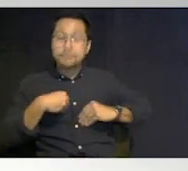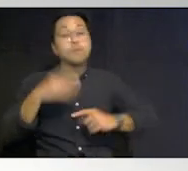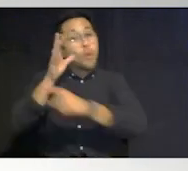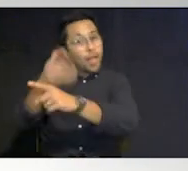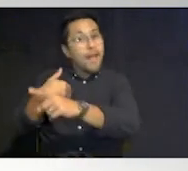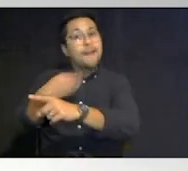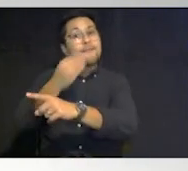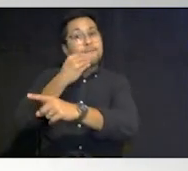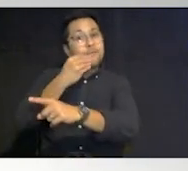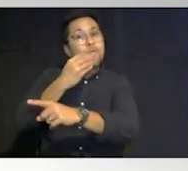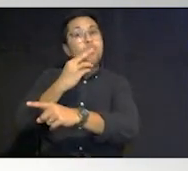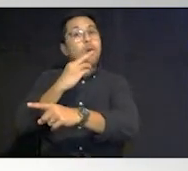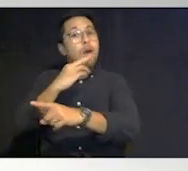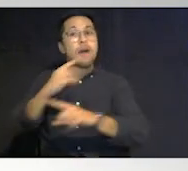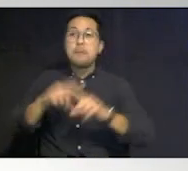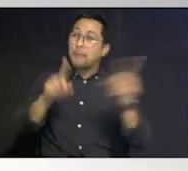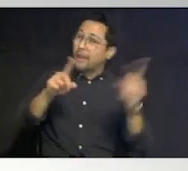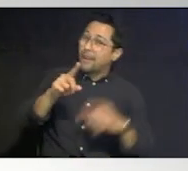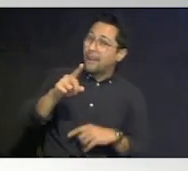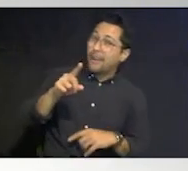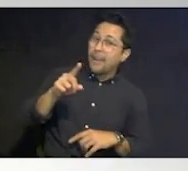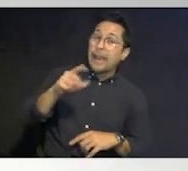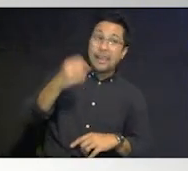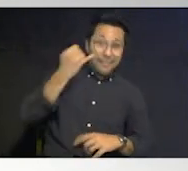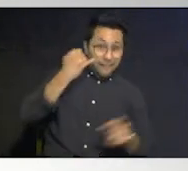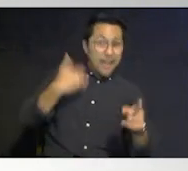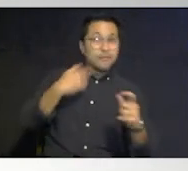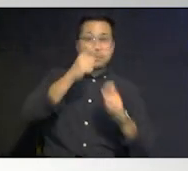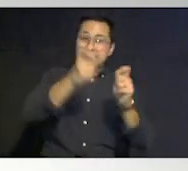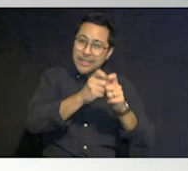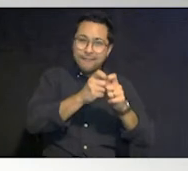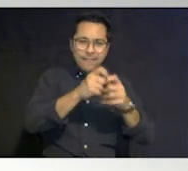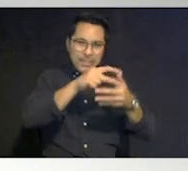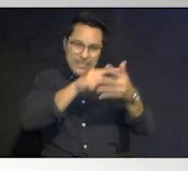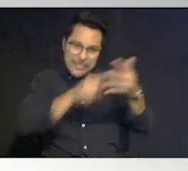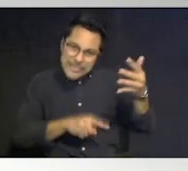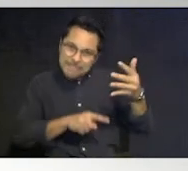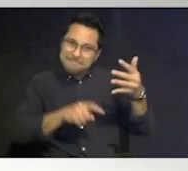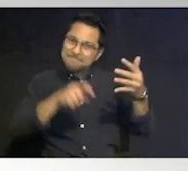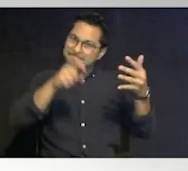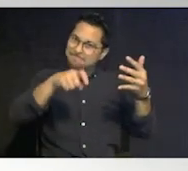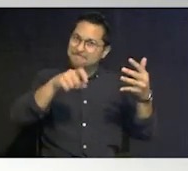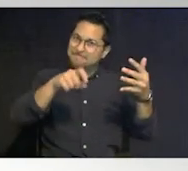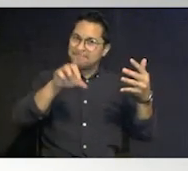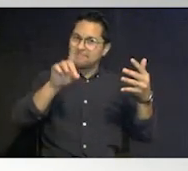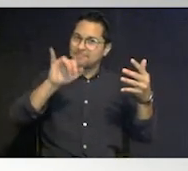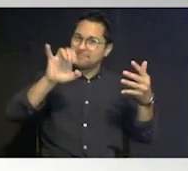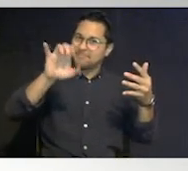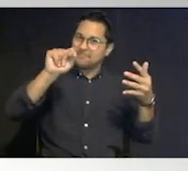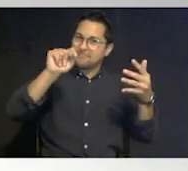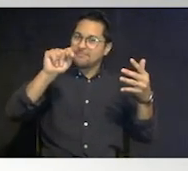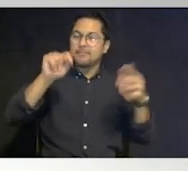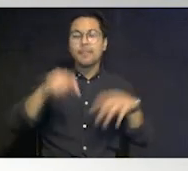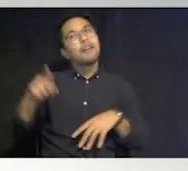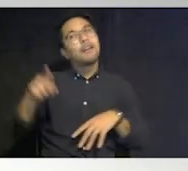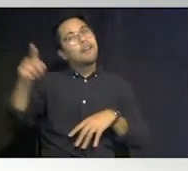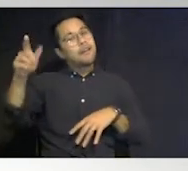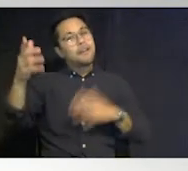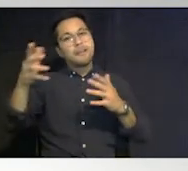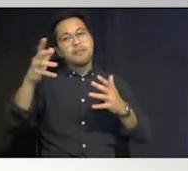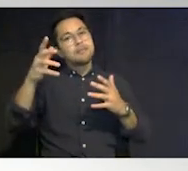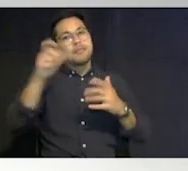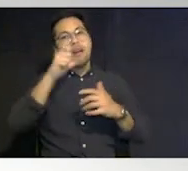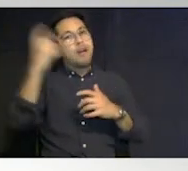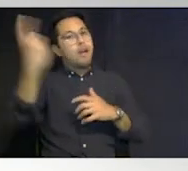but if you have specific dietary needs that's something that you would have to address yourself so that's something that that jumps out that folks don't